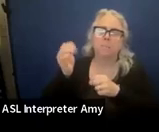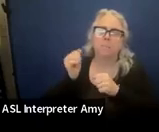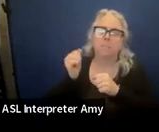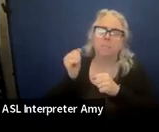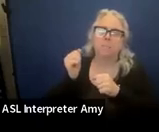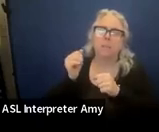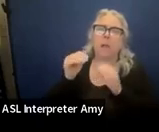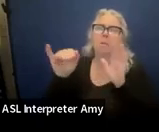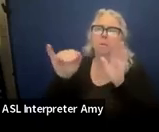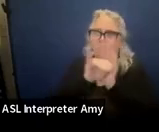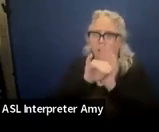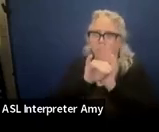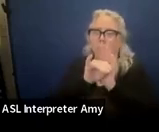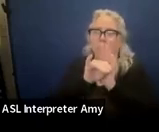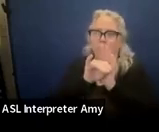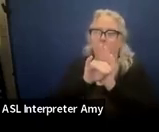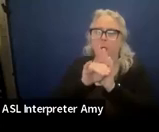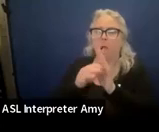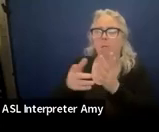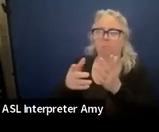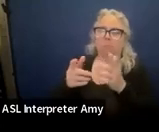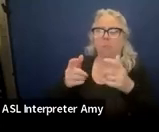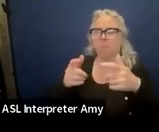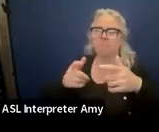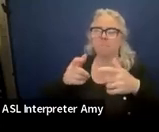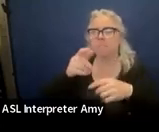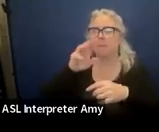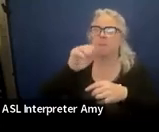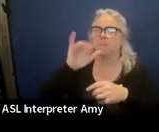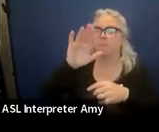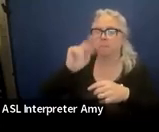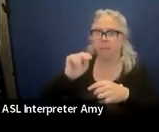identify the main idea and three details